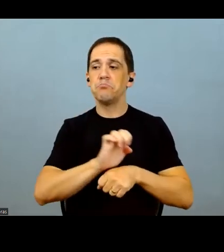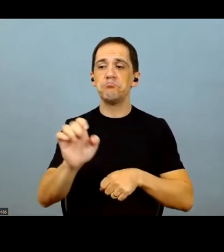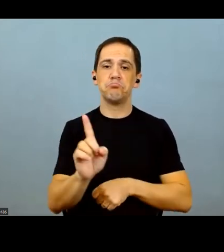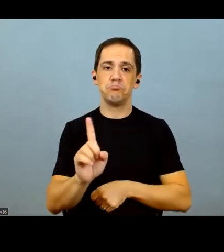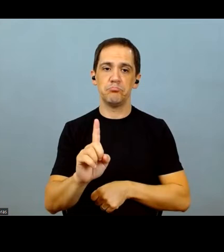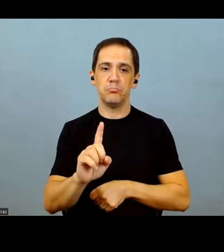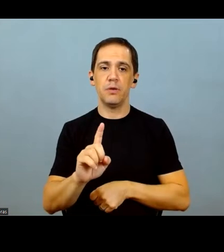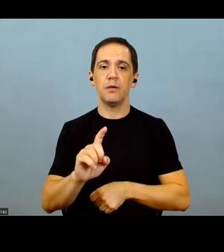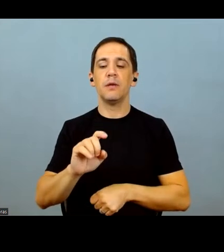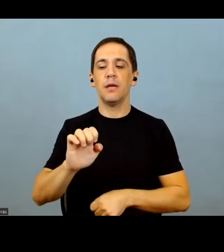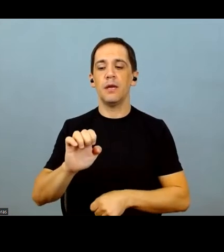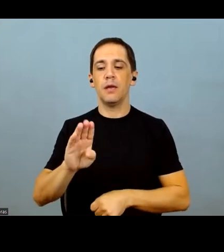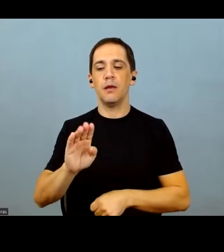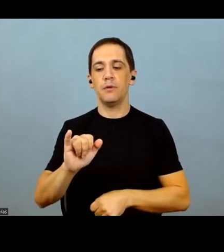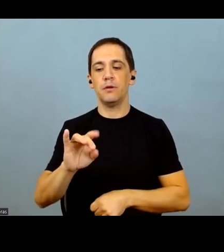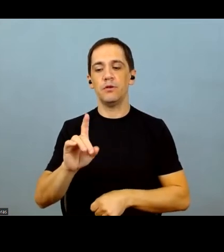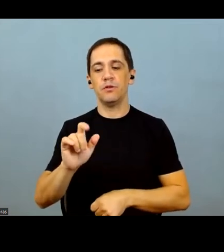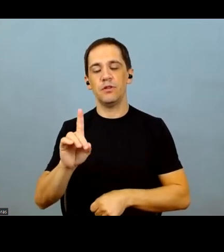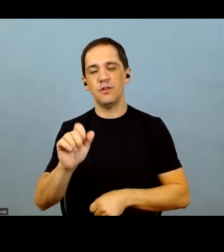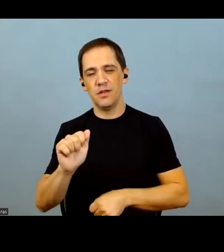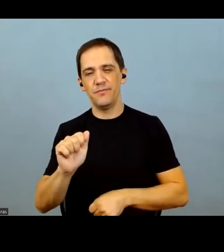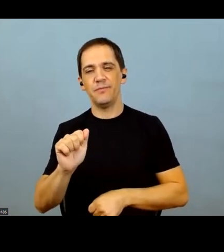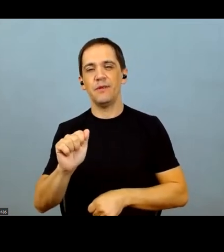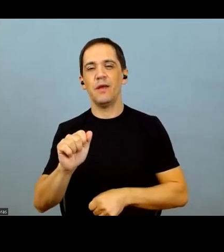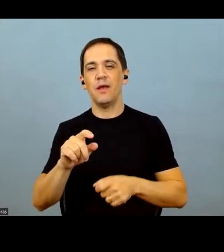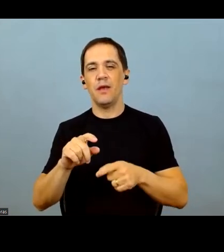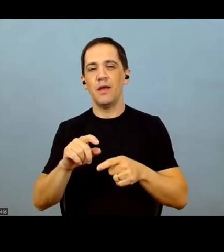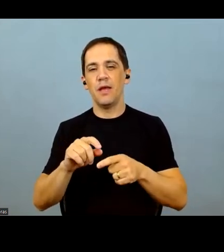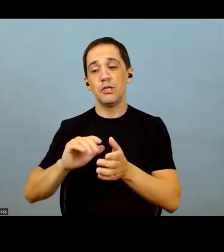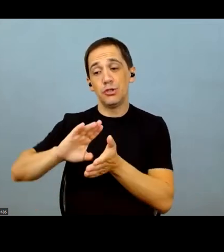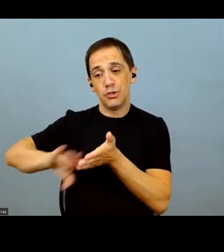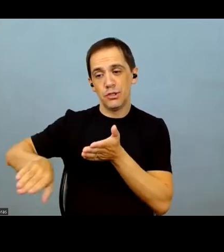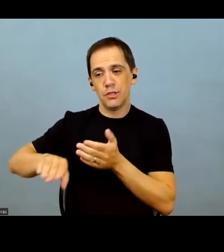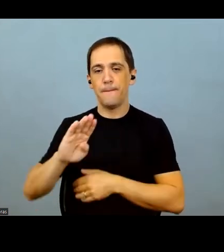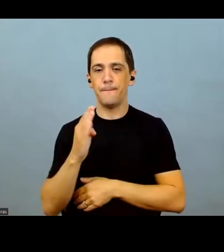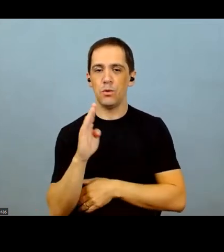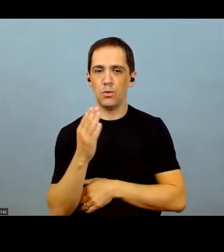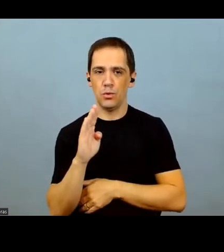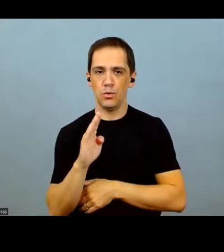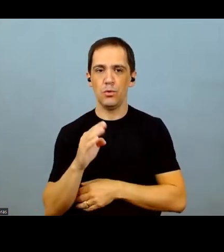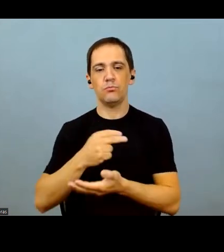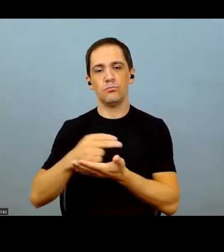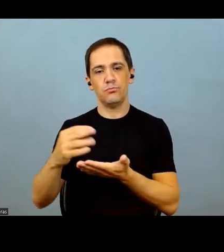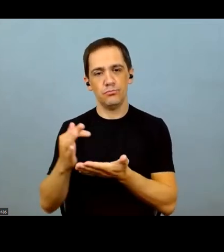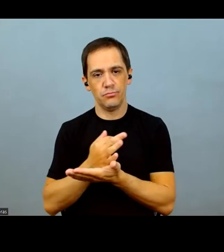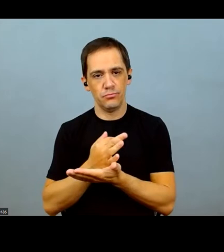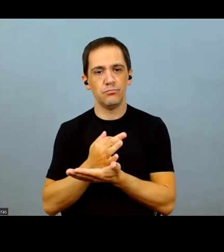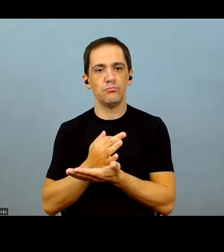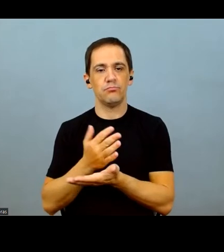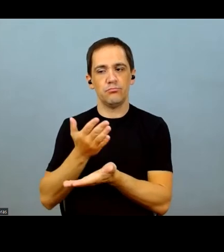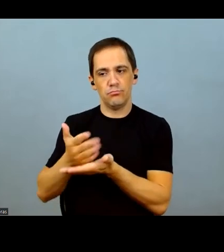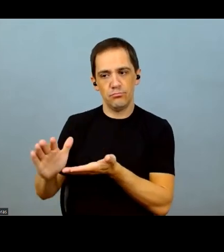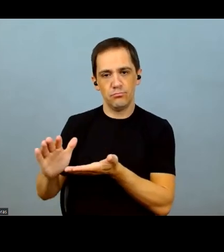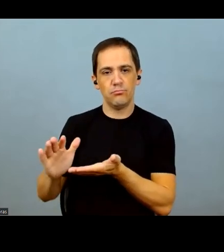But the EBITDA margin, in our case, it's adjusted EBITDA margin. It's everything